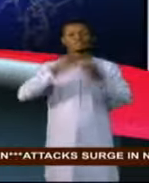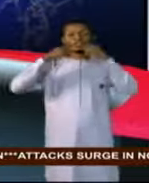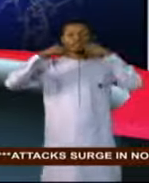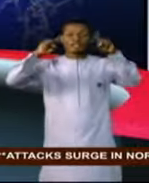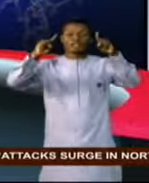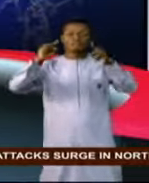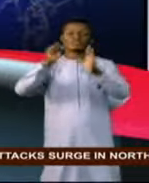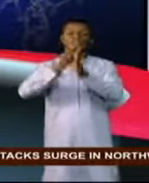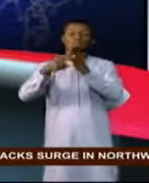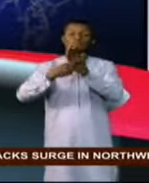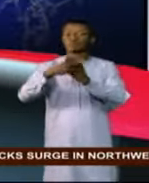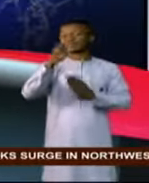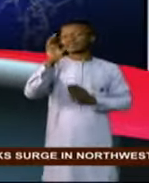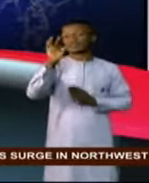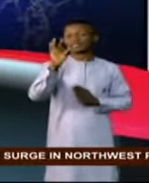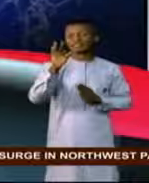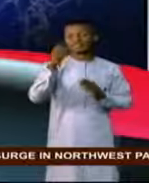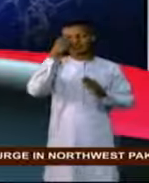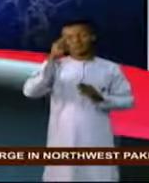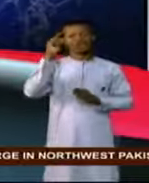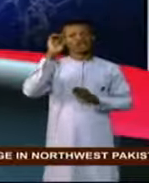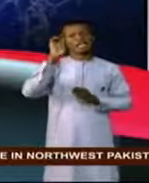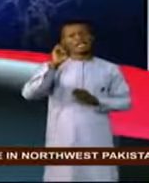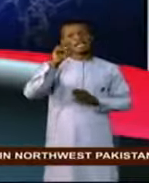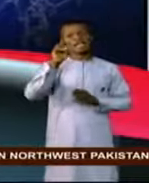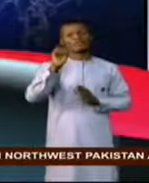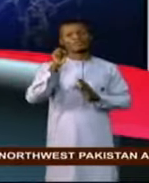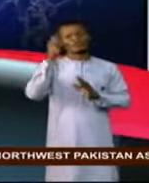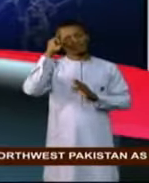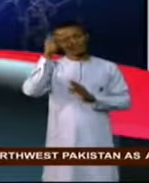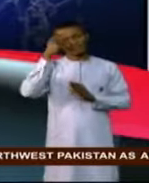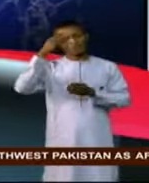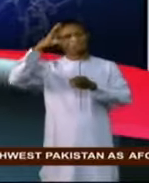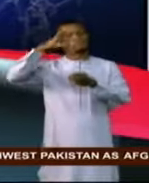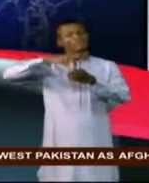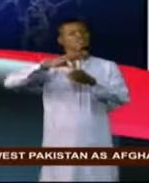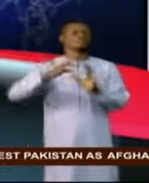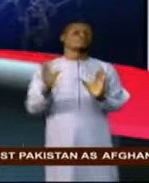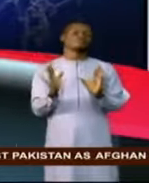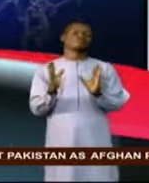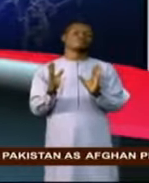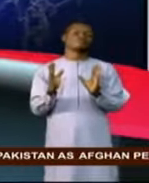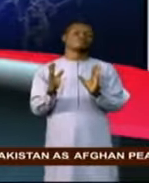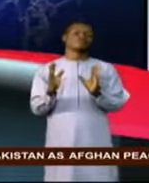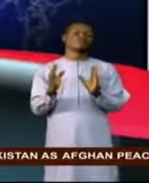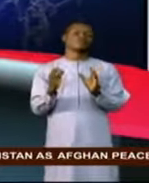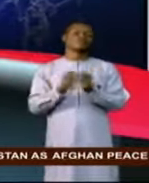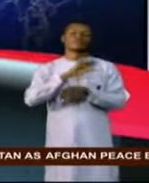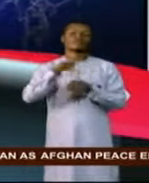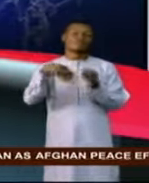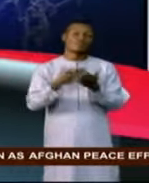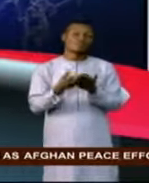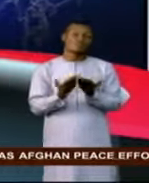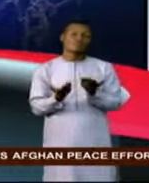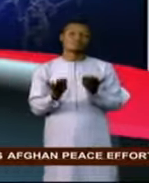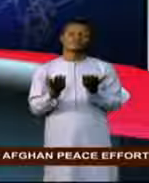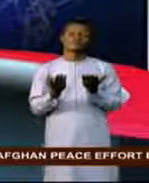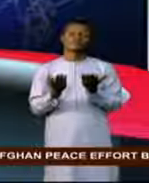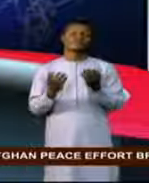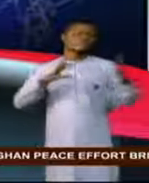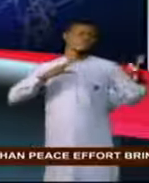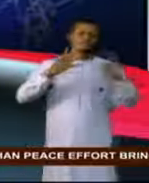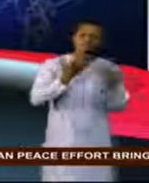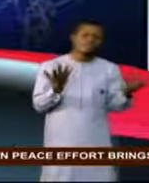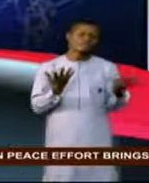19th for the conduct of the Edo governorship election, from internal party wranglings, defections to violent attacks.